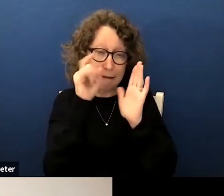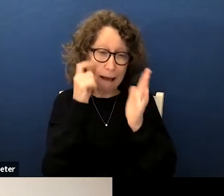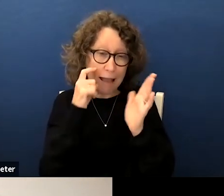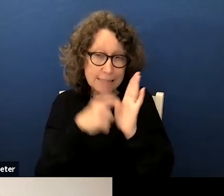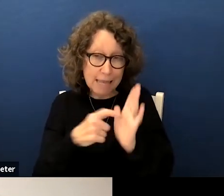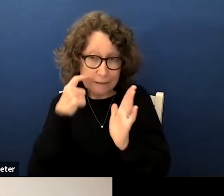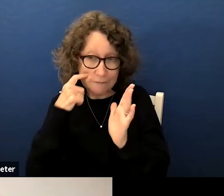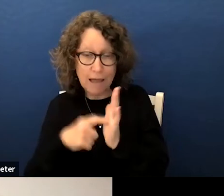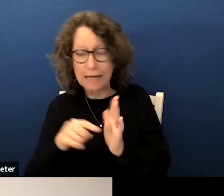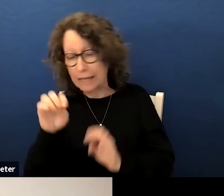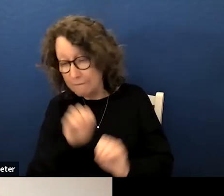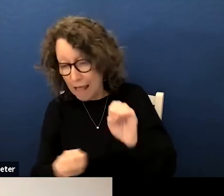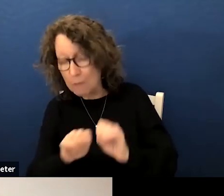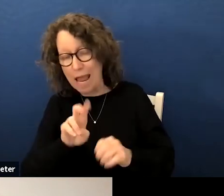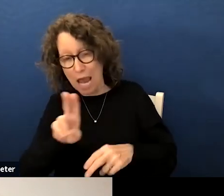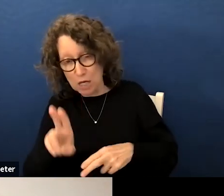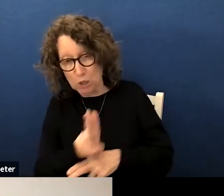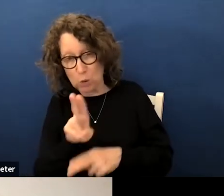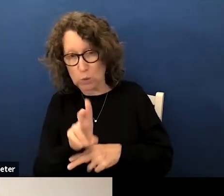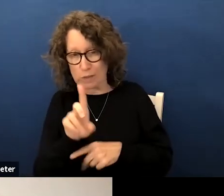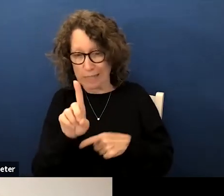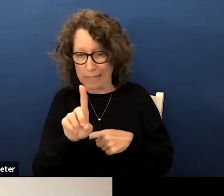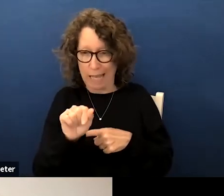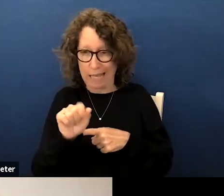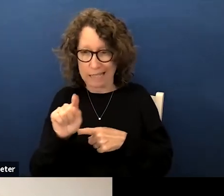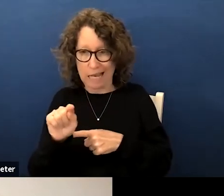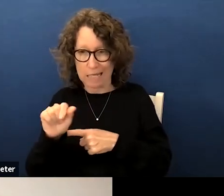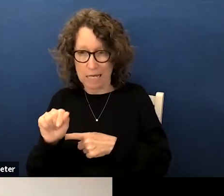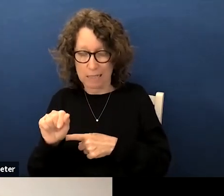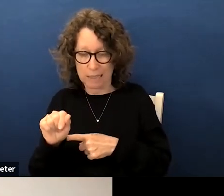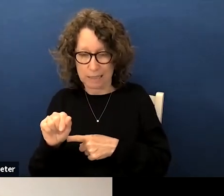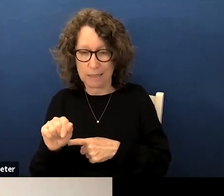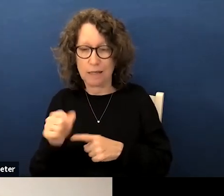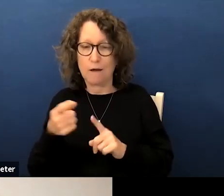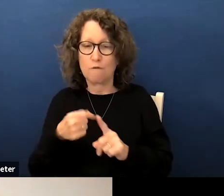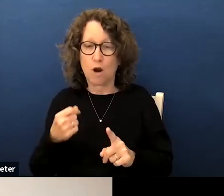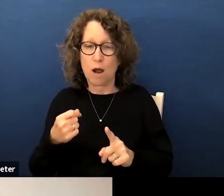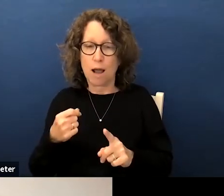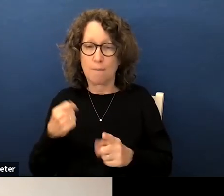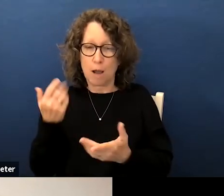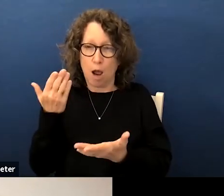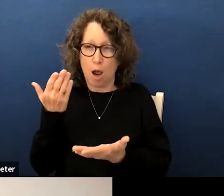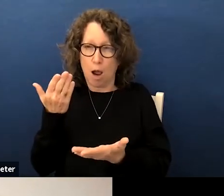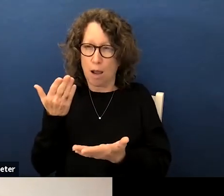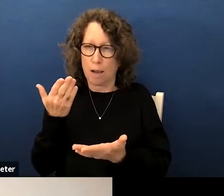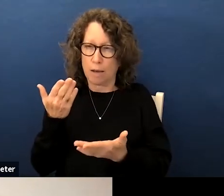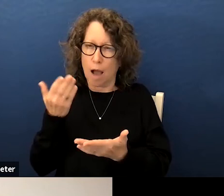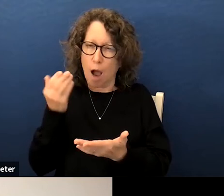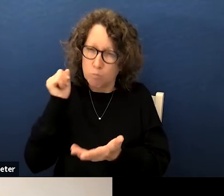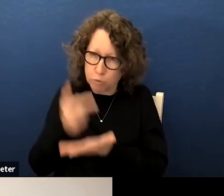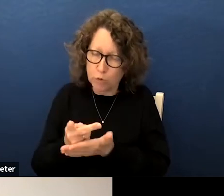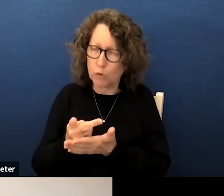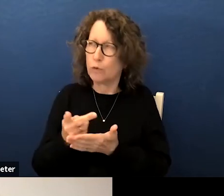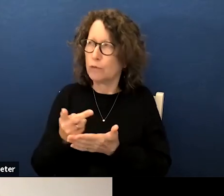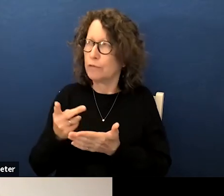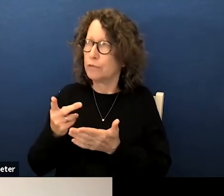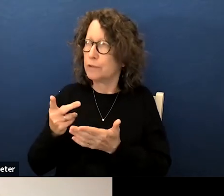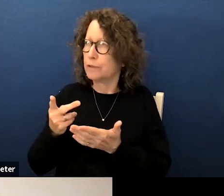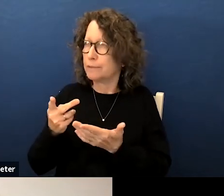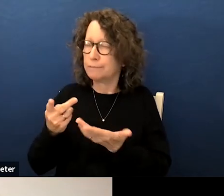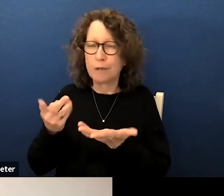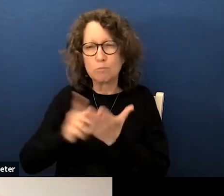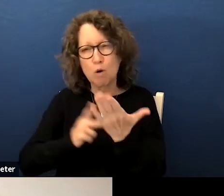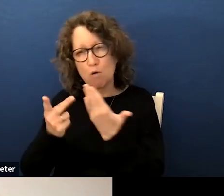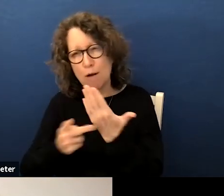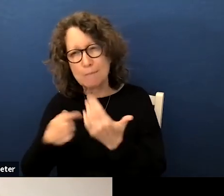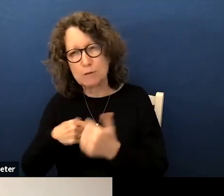evaluating and using data from approved platforms to really make sure